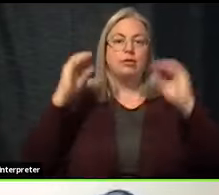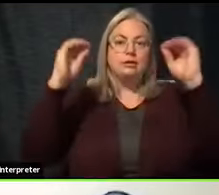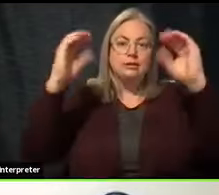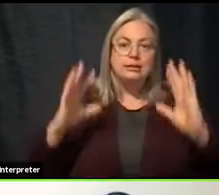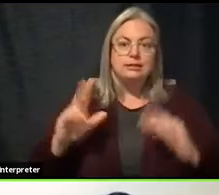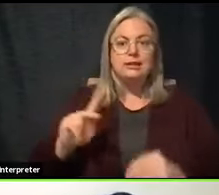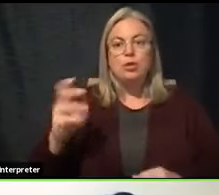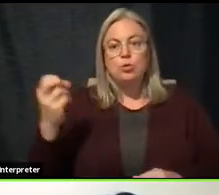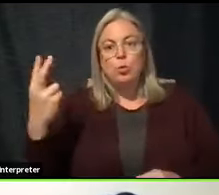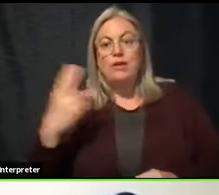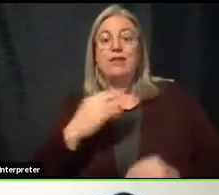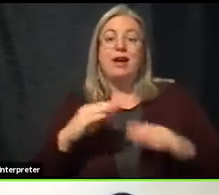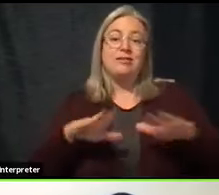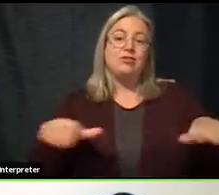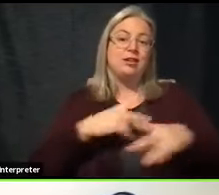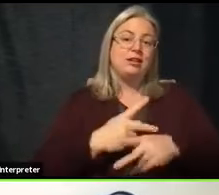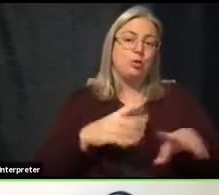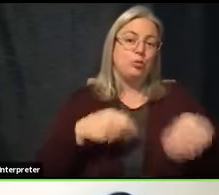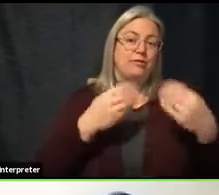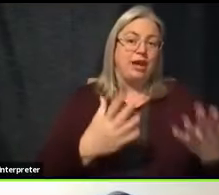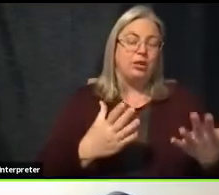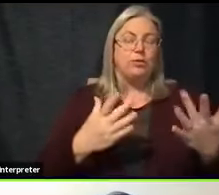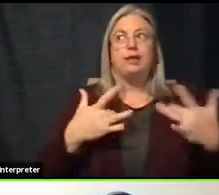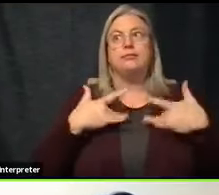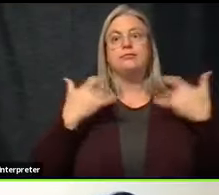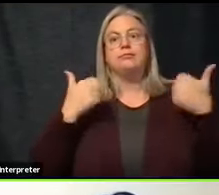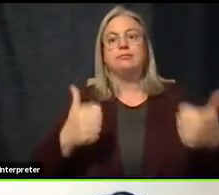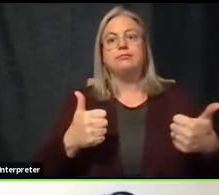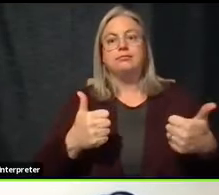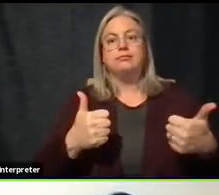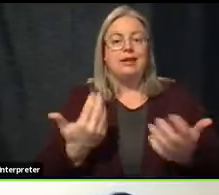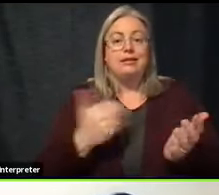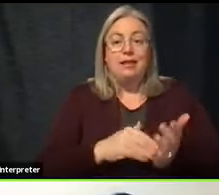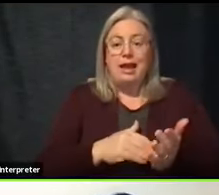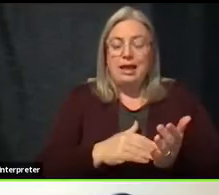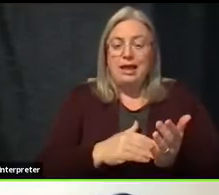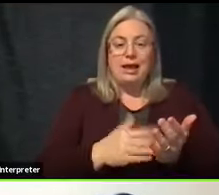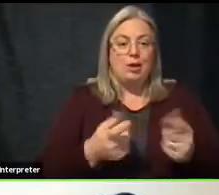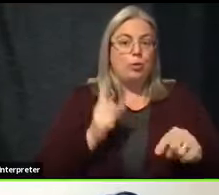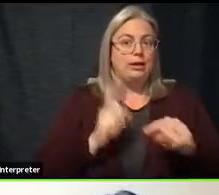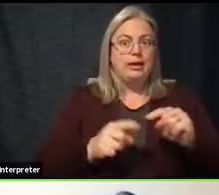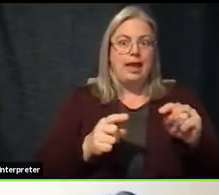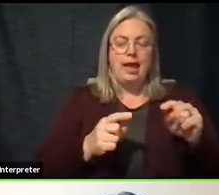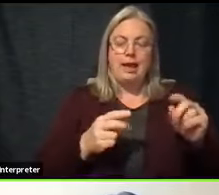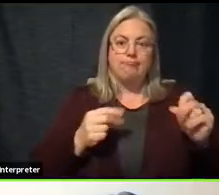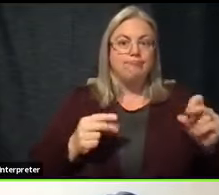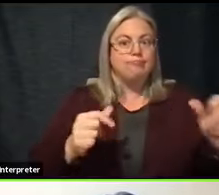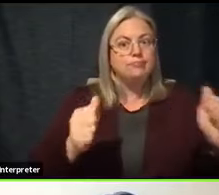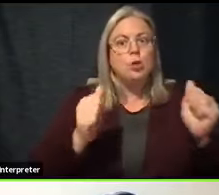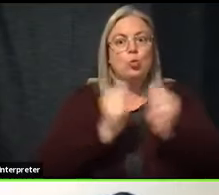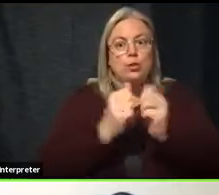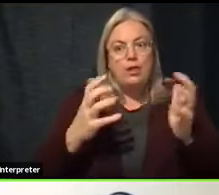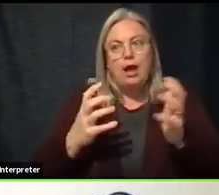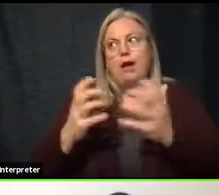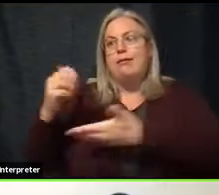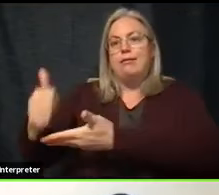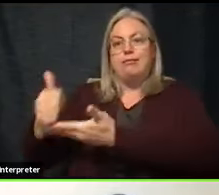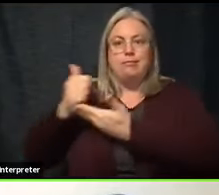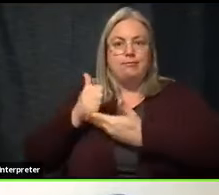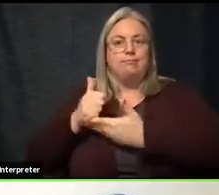incredibly exciting. Again, this could not be done, particularly at the speed, without the partnership with Children's Mercy Hospital,